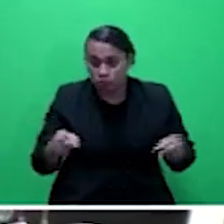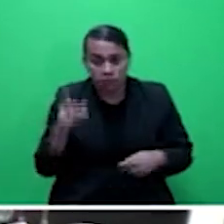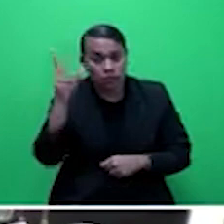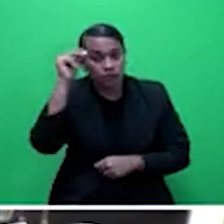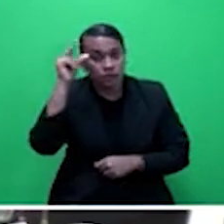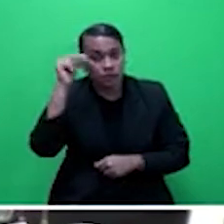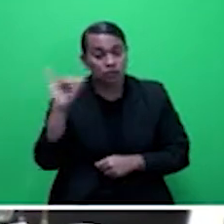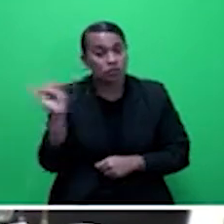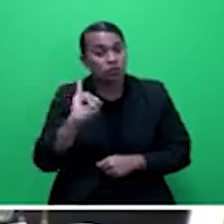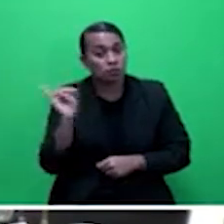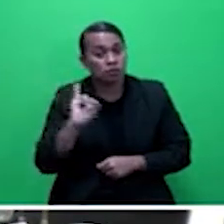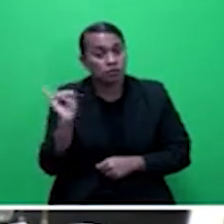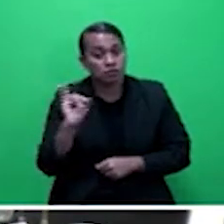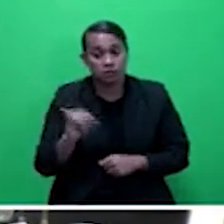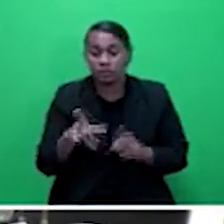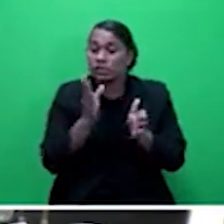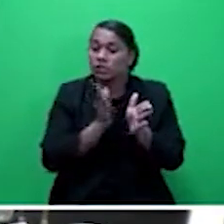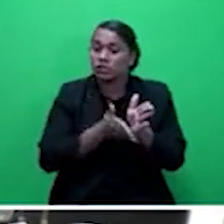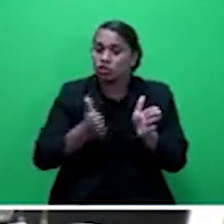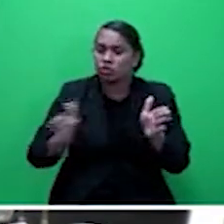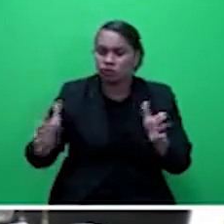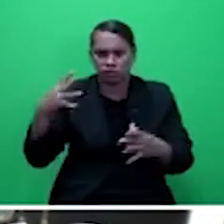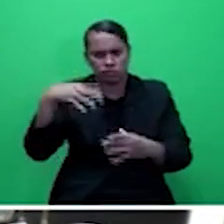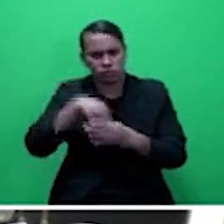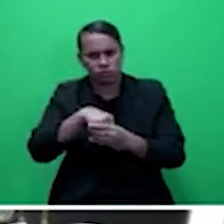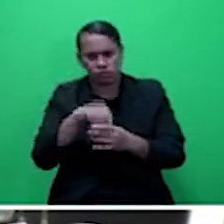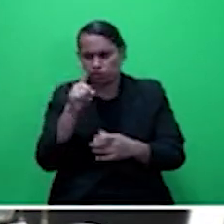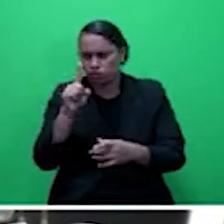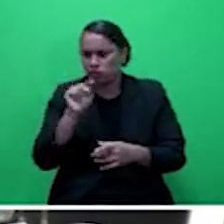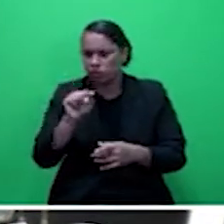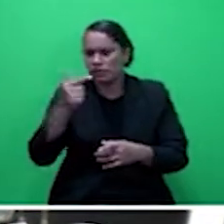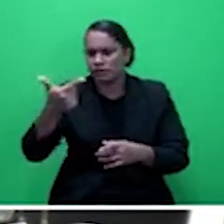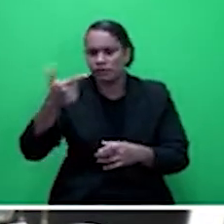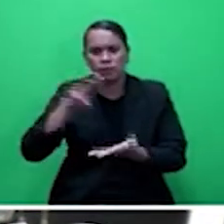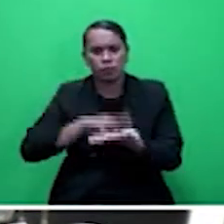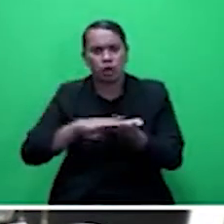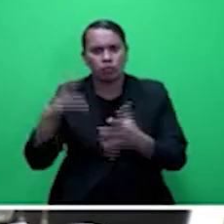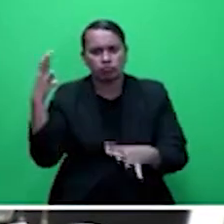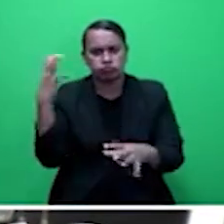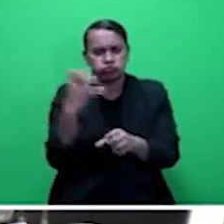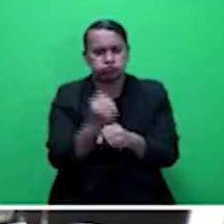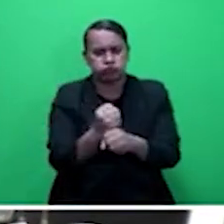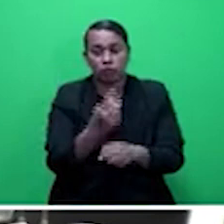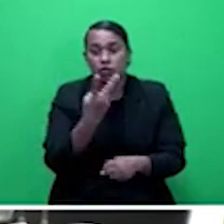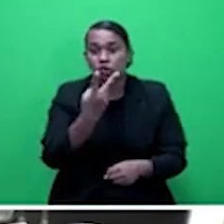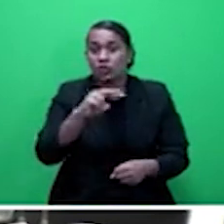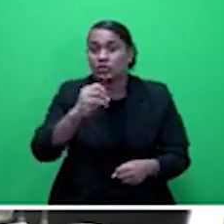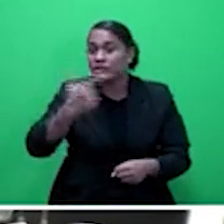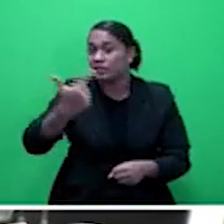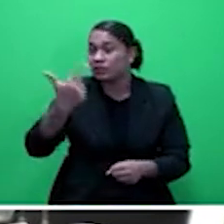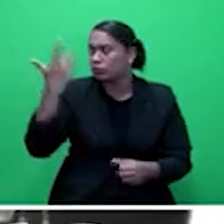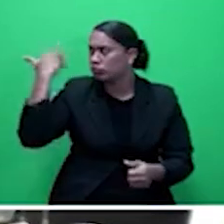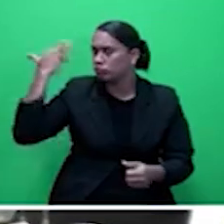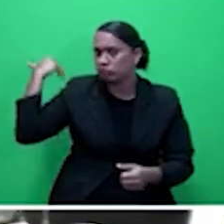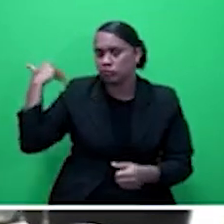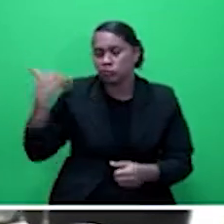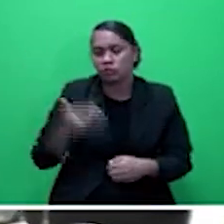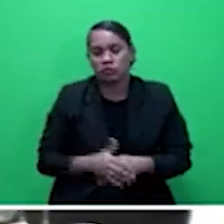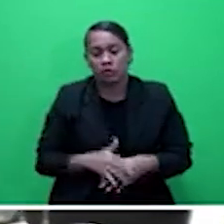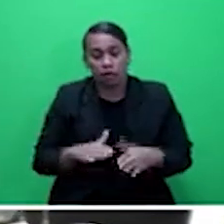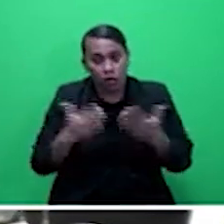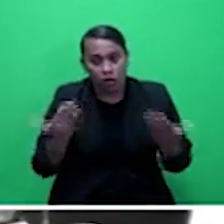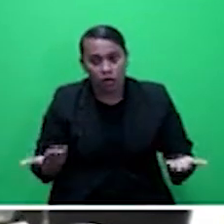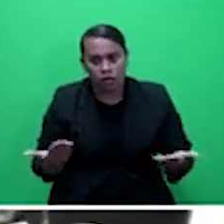the total asset was about $1.7 billion in 2017, which has been an increase of about 5.8%